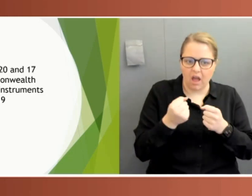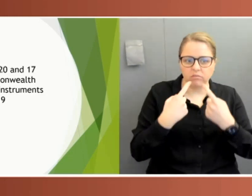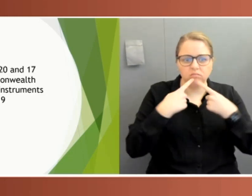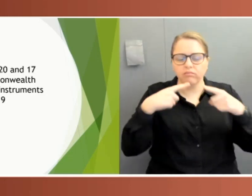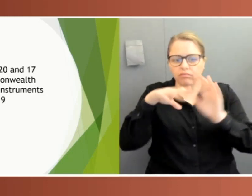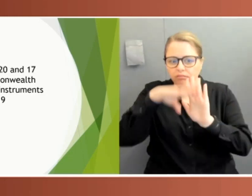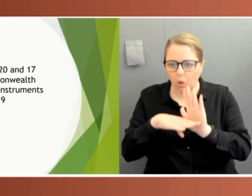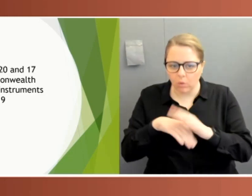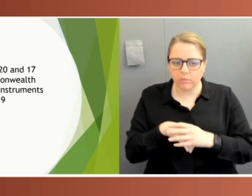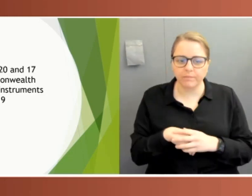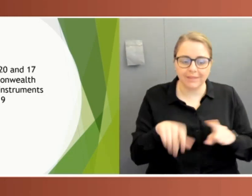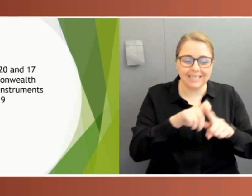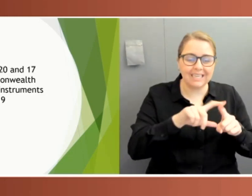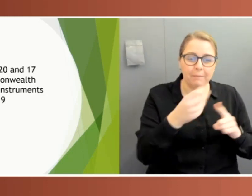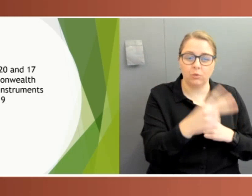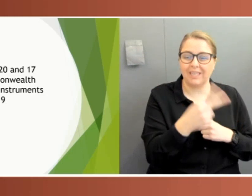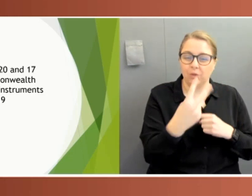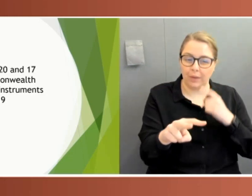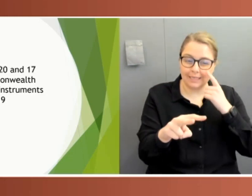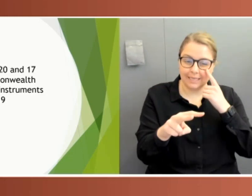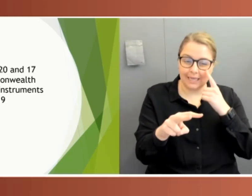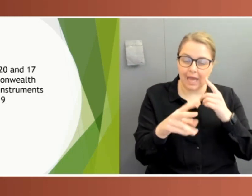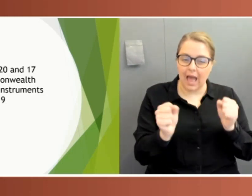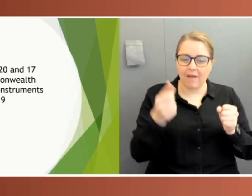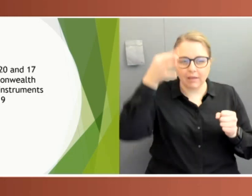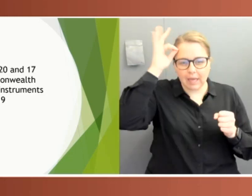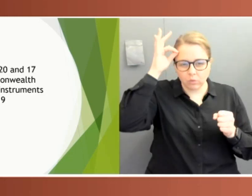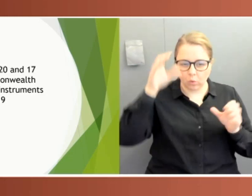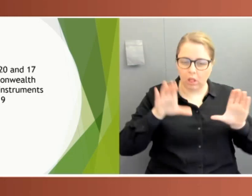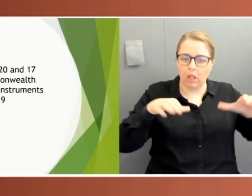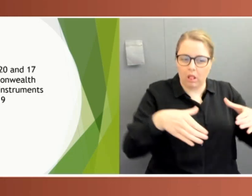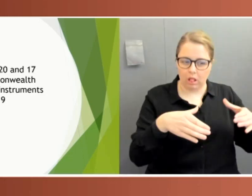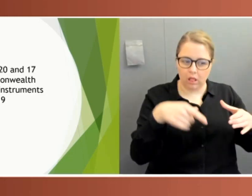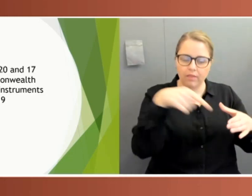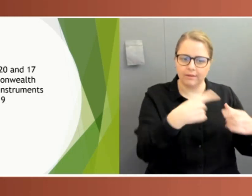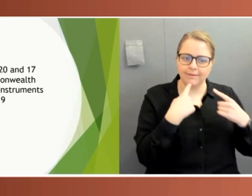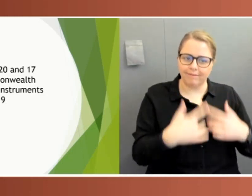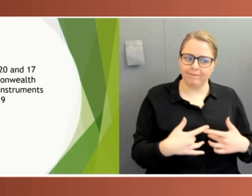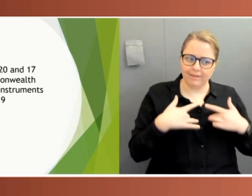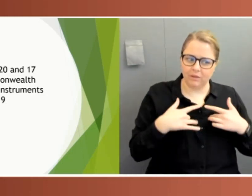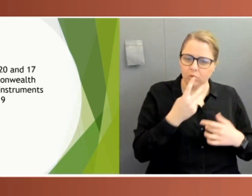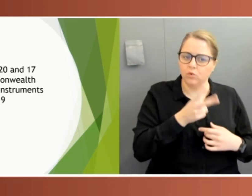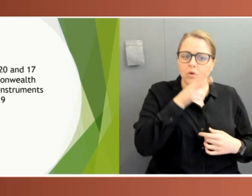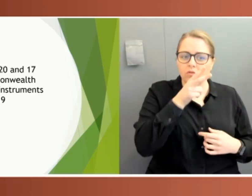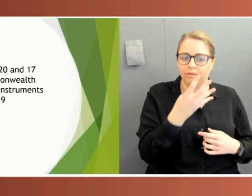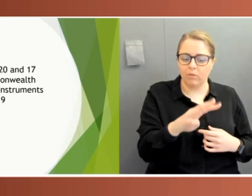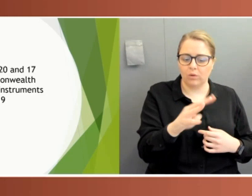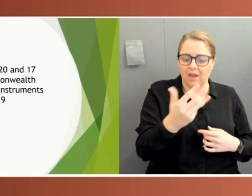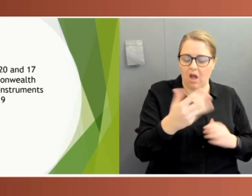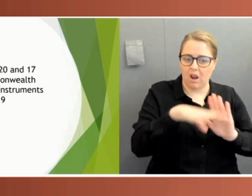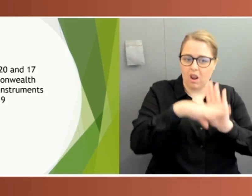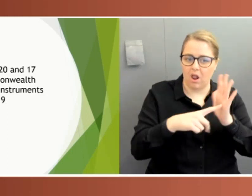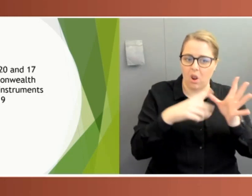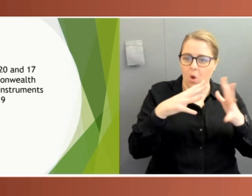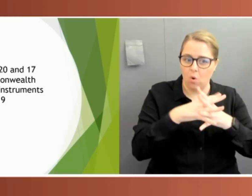for instance, the Senate Standing Committee for the Scrutiny of Delegated Legislation noted that of the 249 instruments that had been made at that point, about